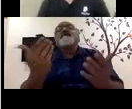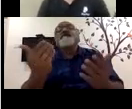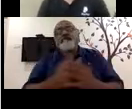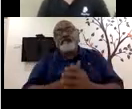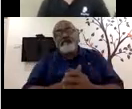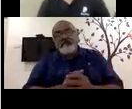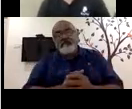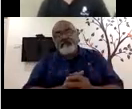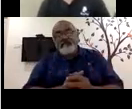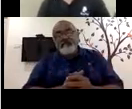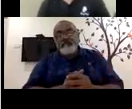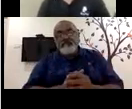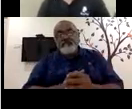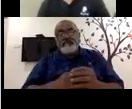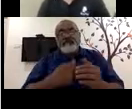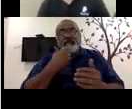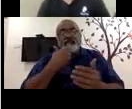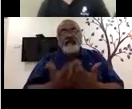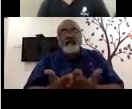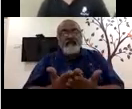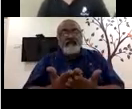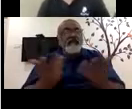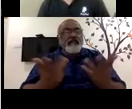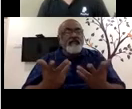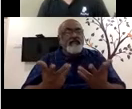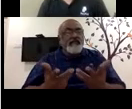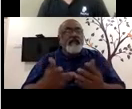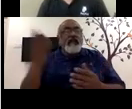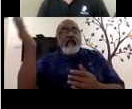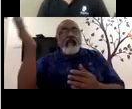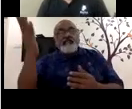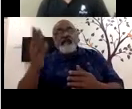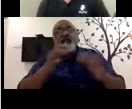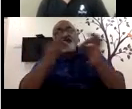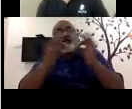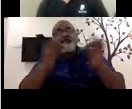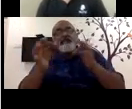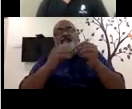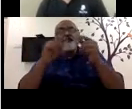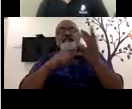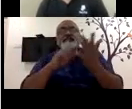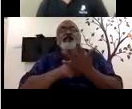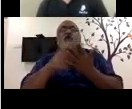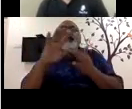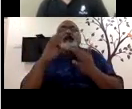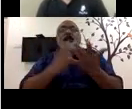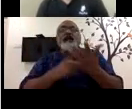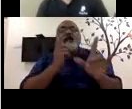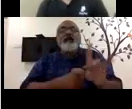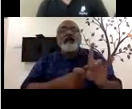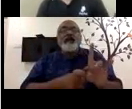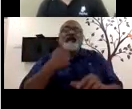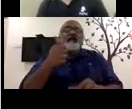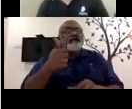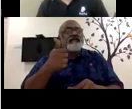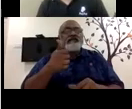Yeah. mean, so regarding the lectures and explaining of the things, I think this would be fine,